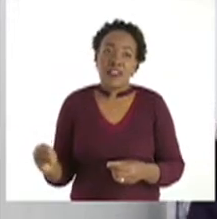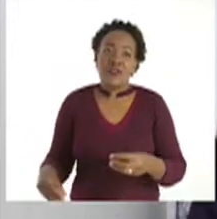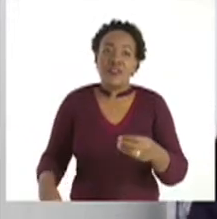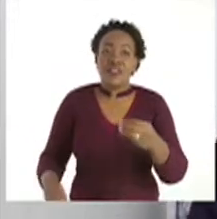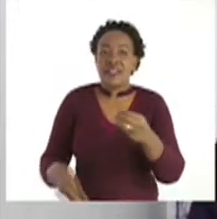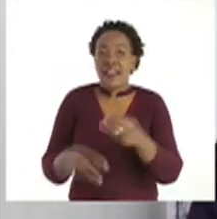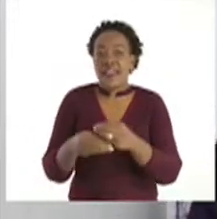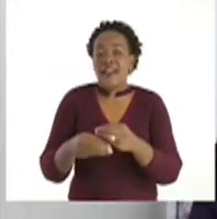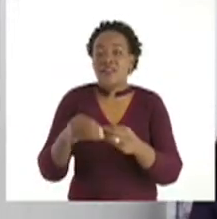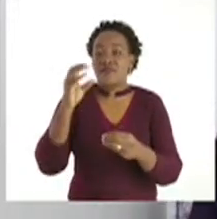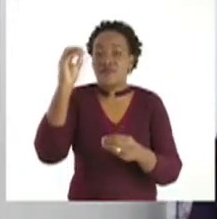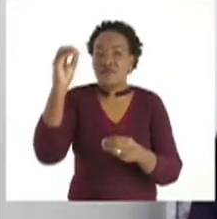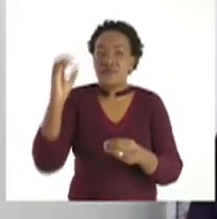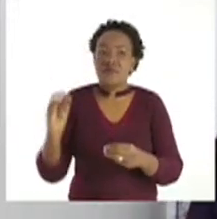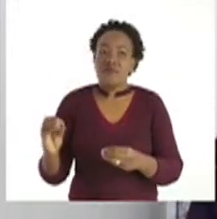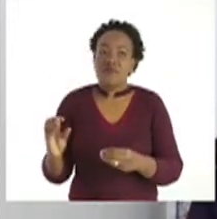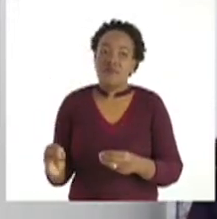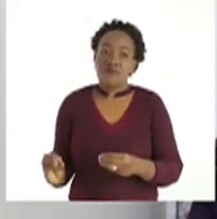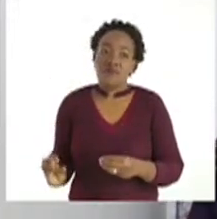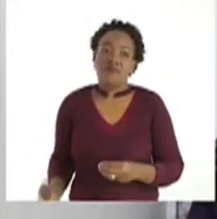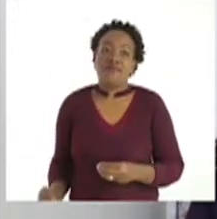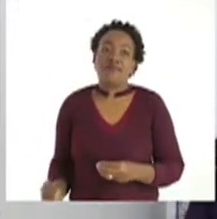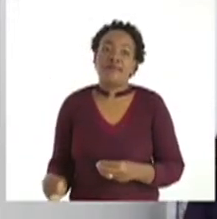adding zeros.